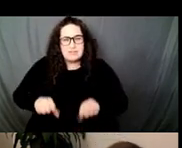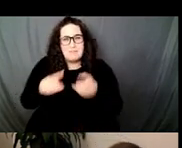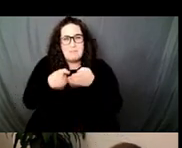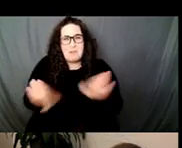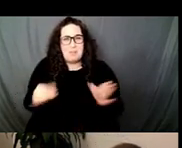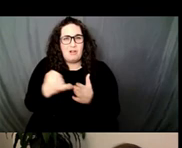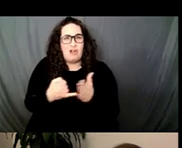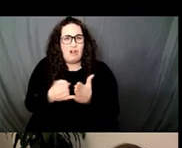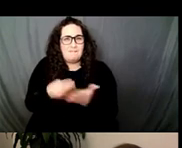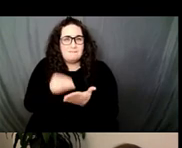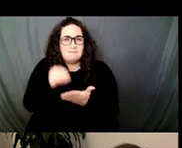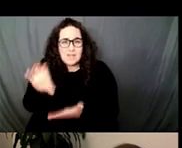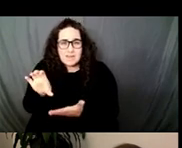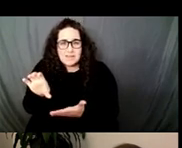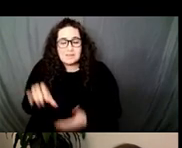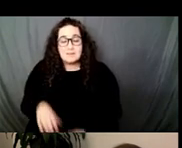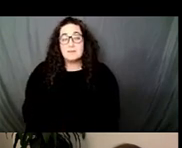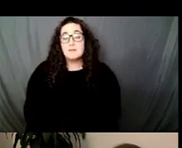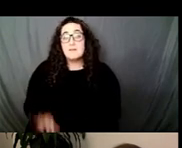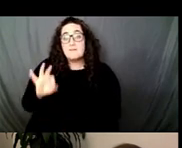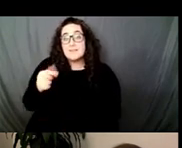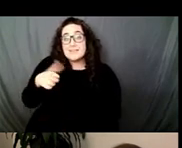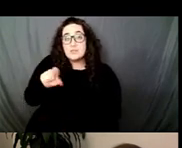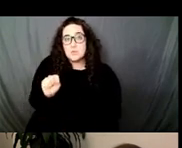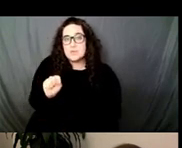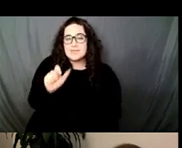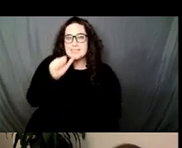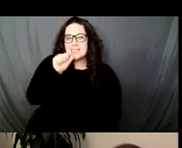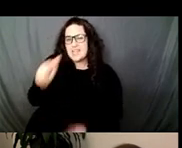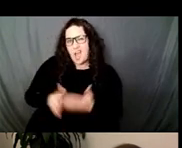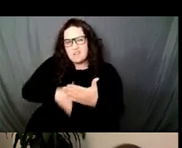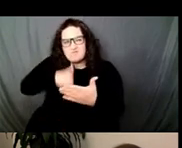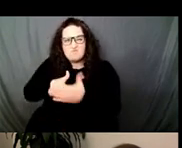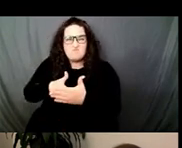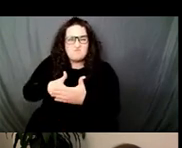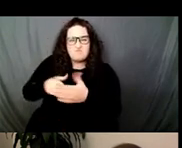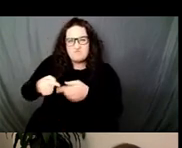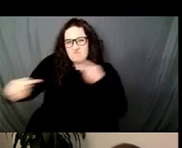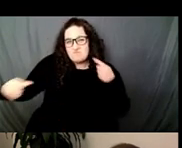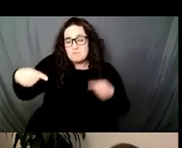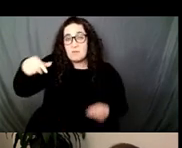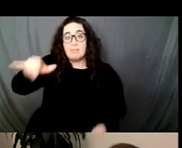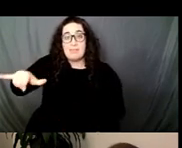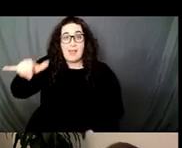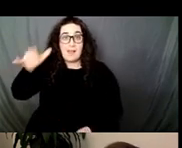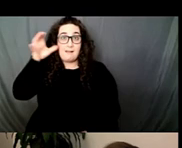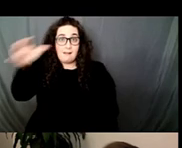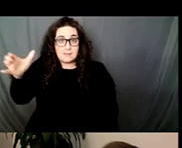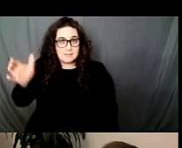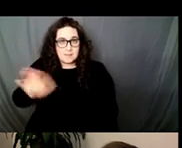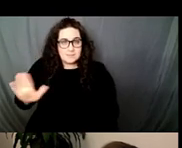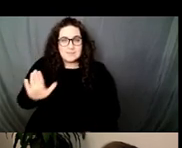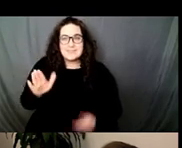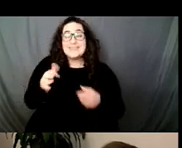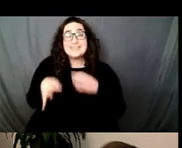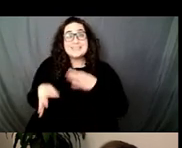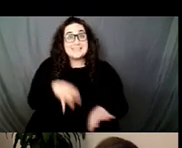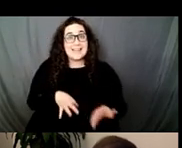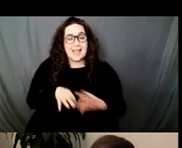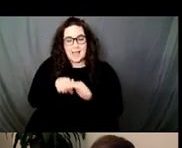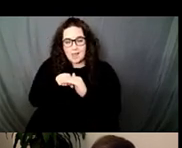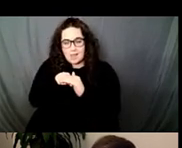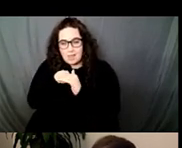confrontational or oppositional stance to this setup, FGT set about infiltrating the dominant institutions and turning their